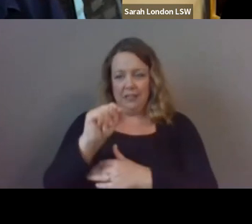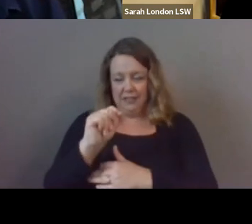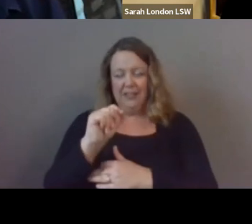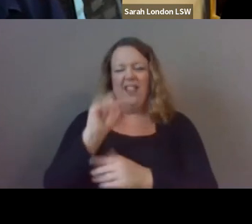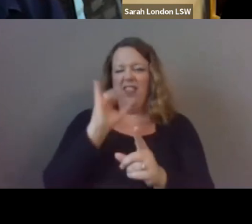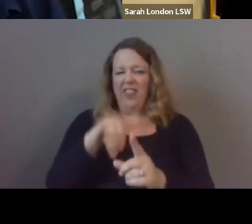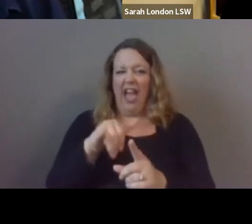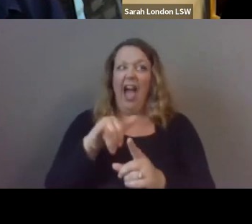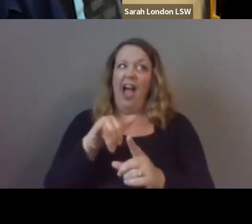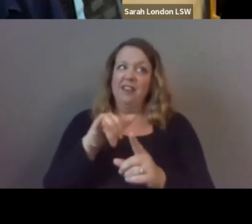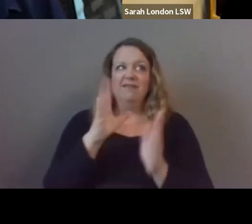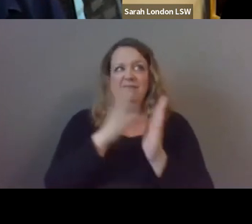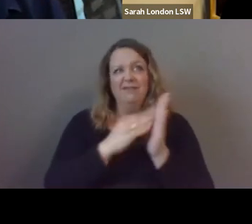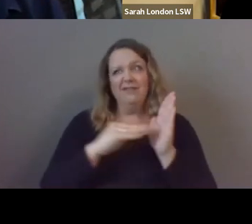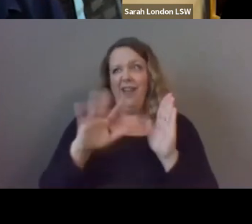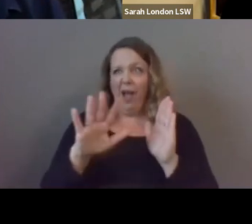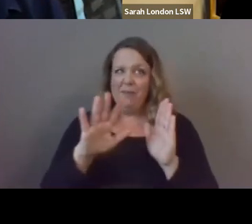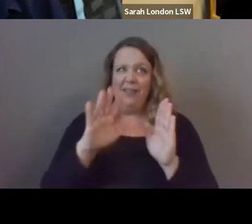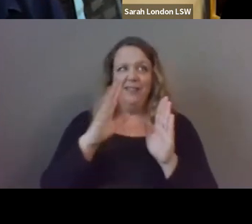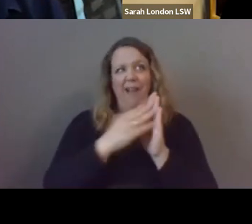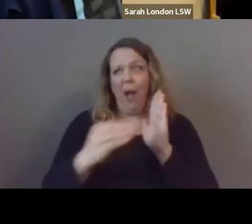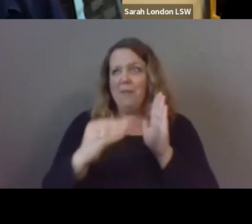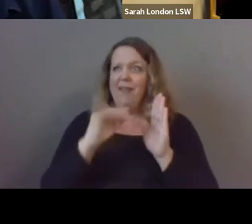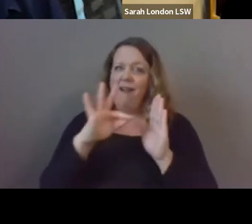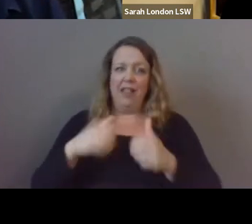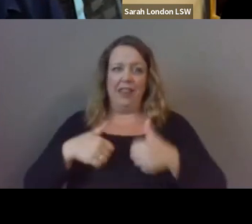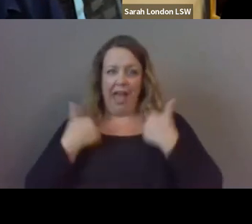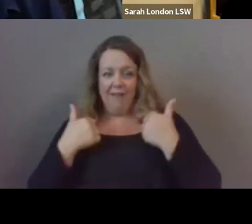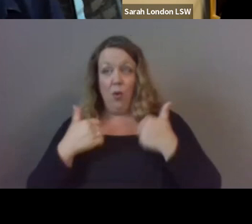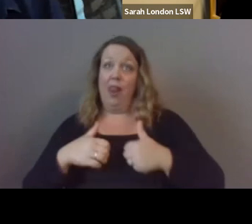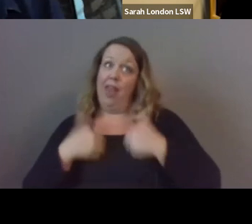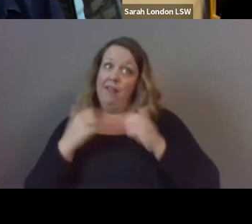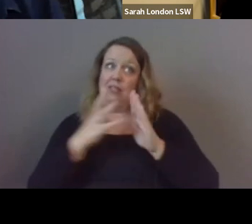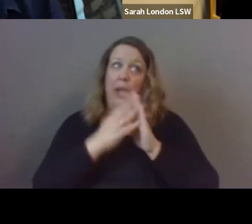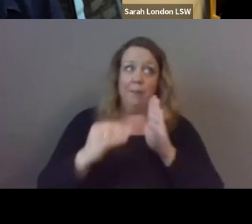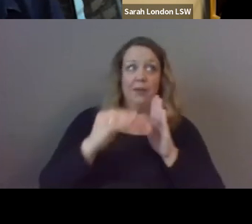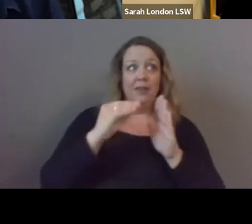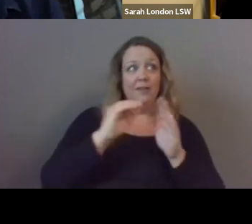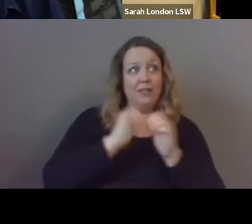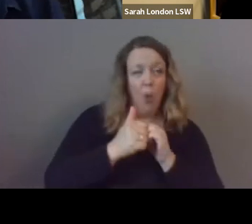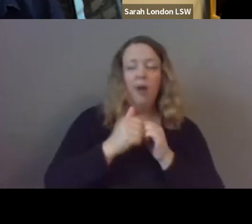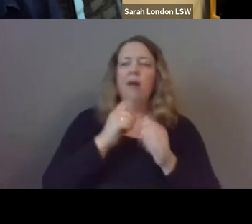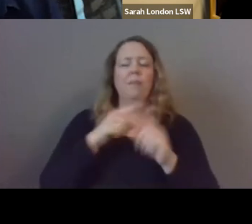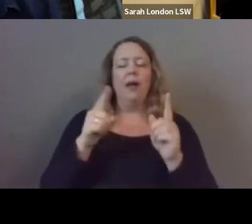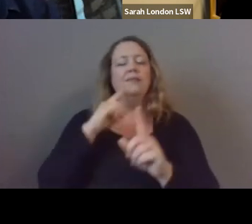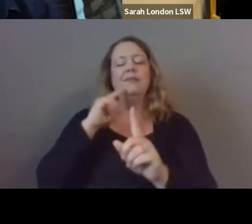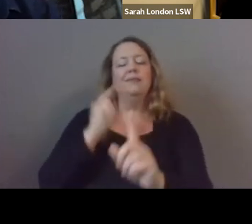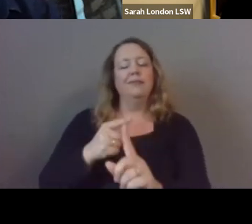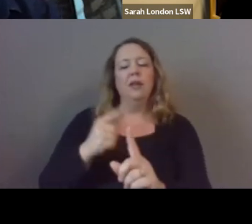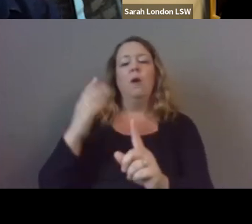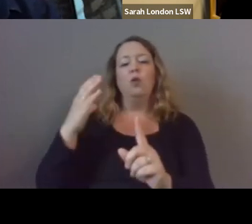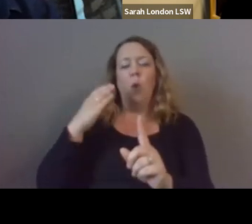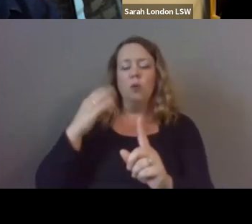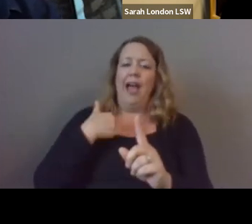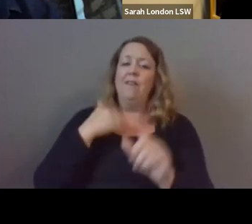argue the opposite that life imitates sports and it may be a little bit of both um but coaches have the ability when